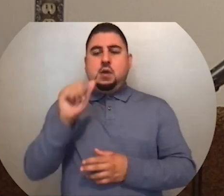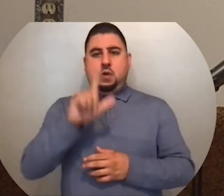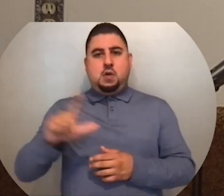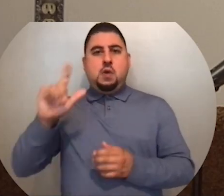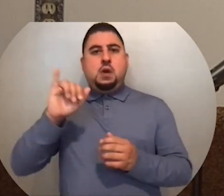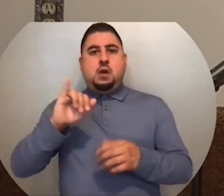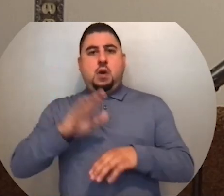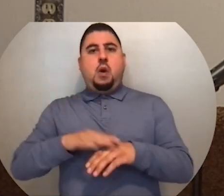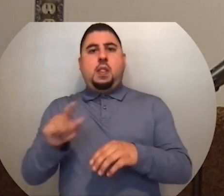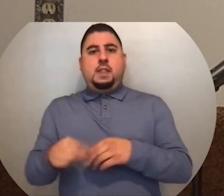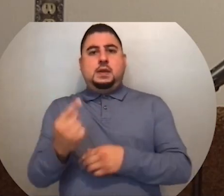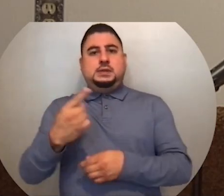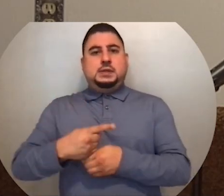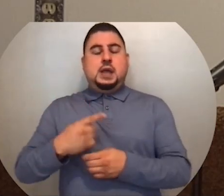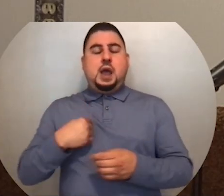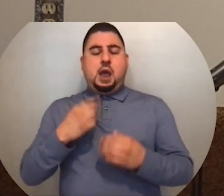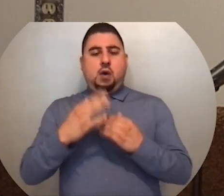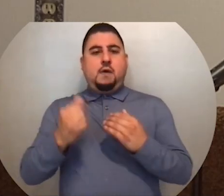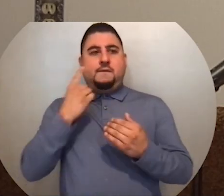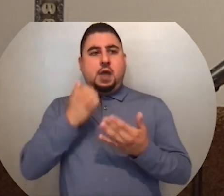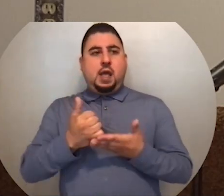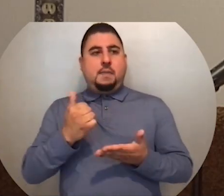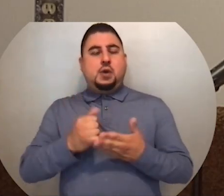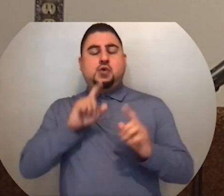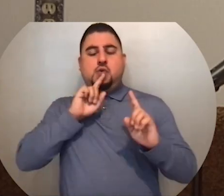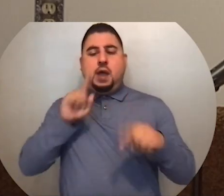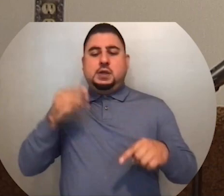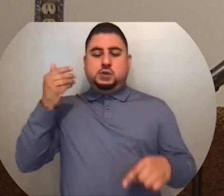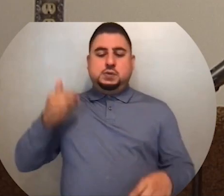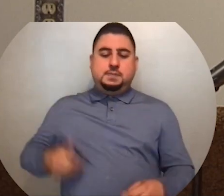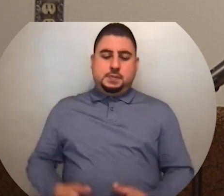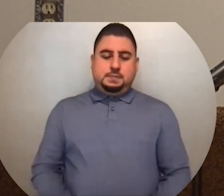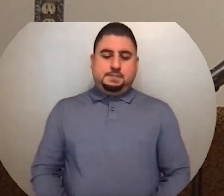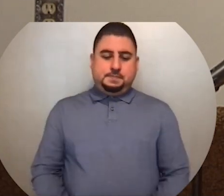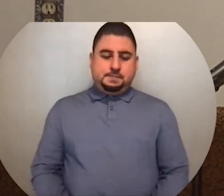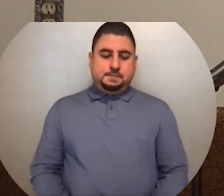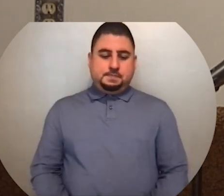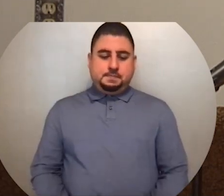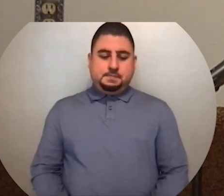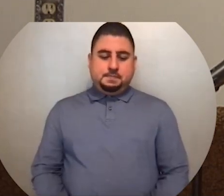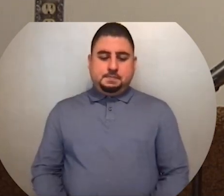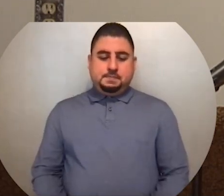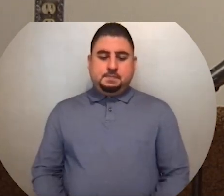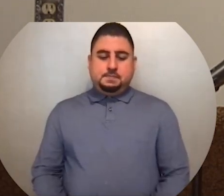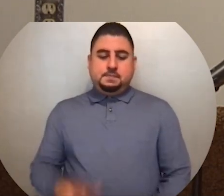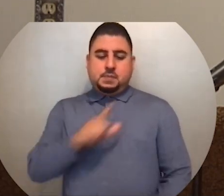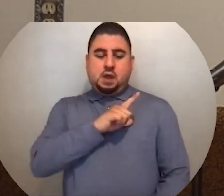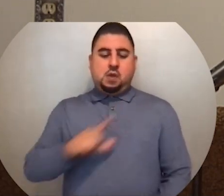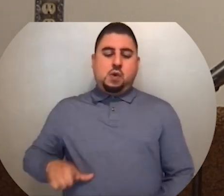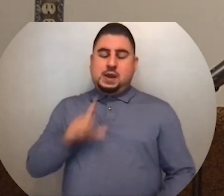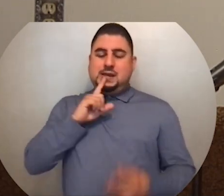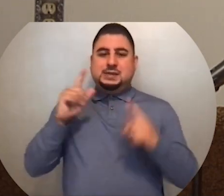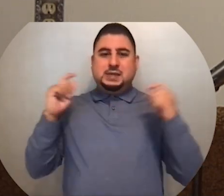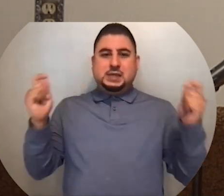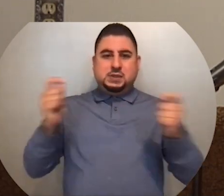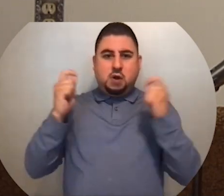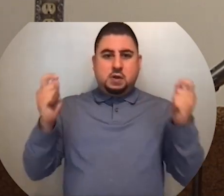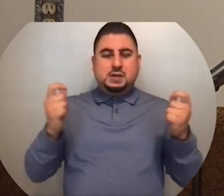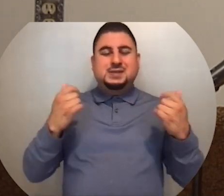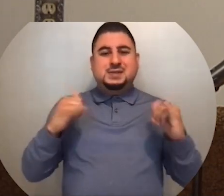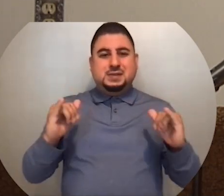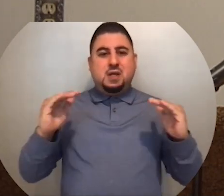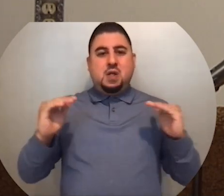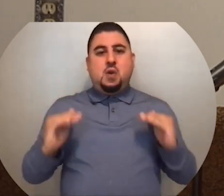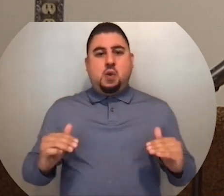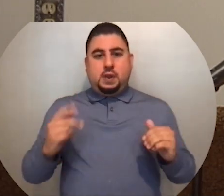Lord, on the day I called for help, you answered me. The Lord is exalted, yet the